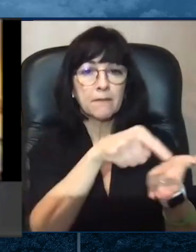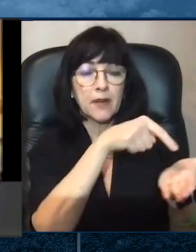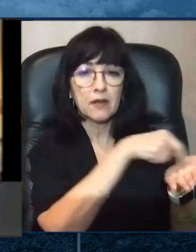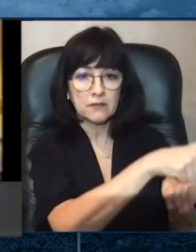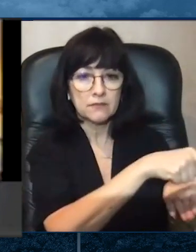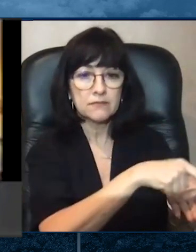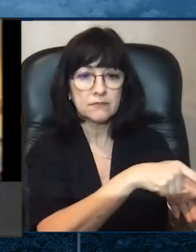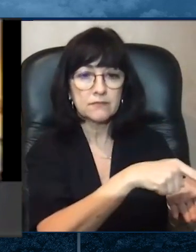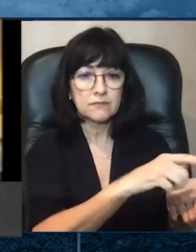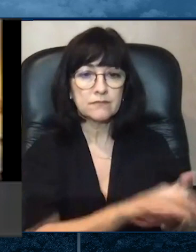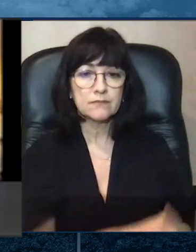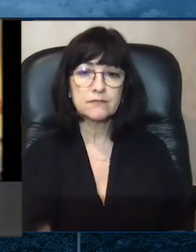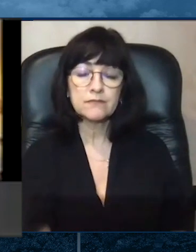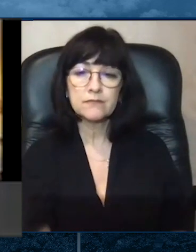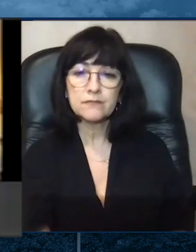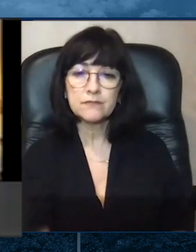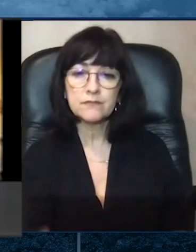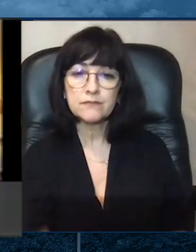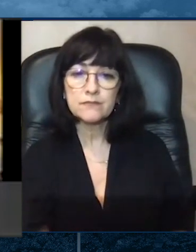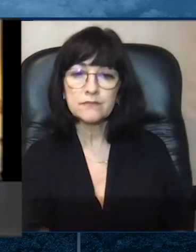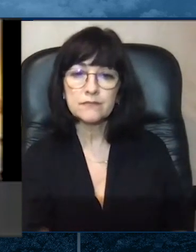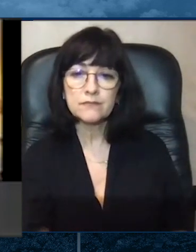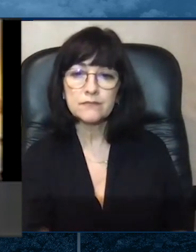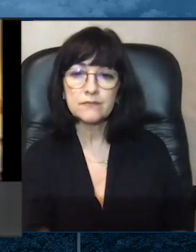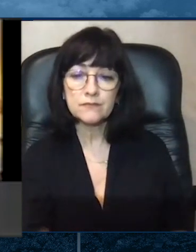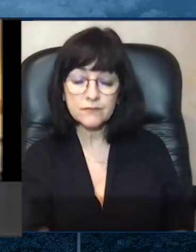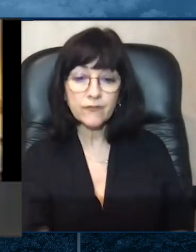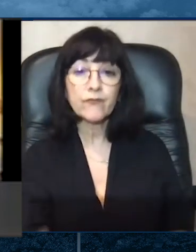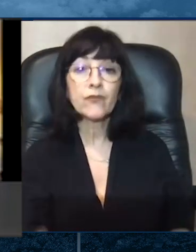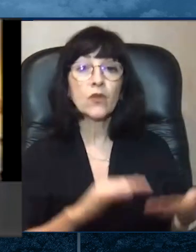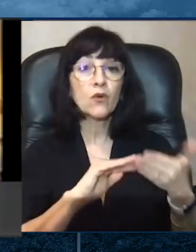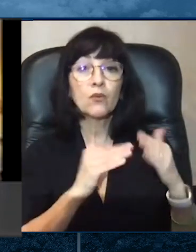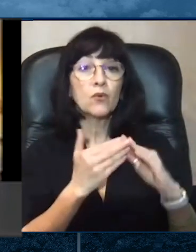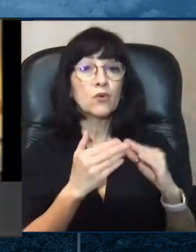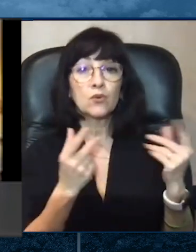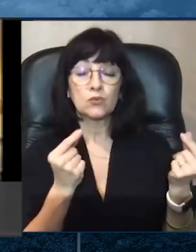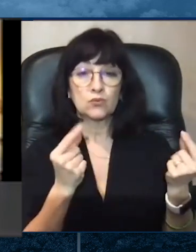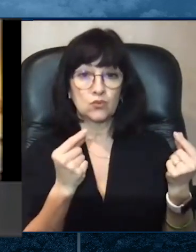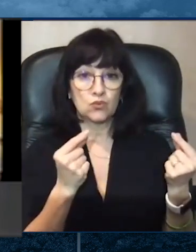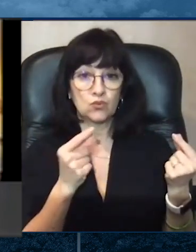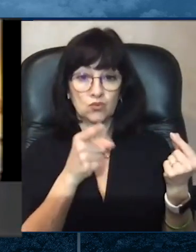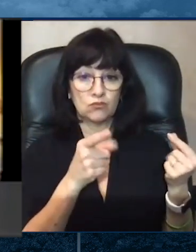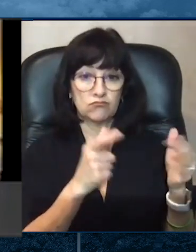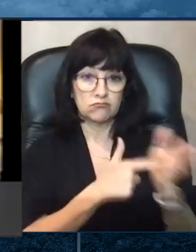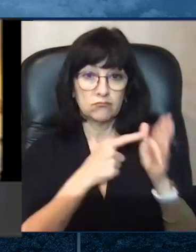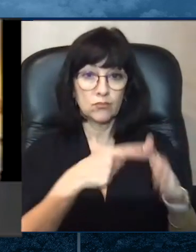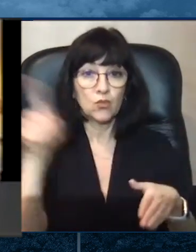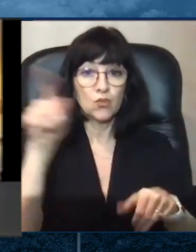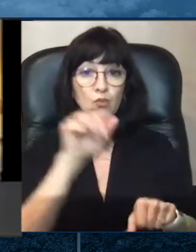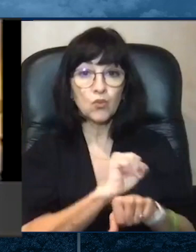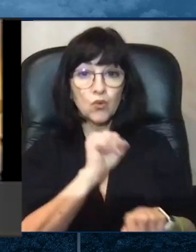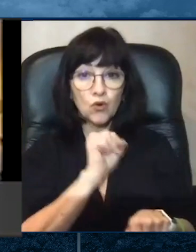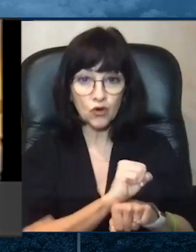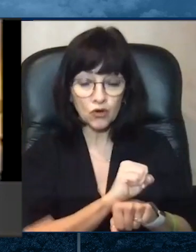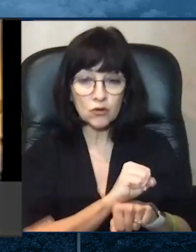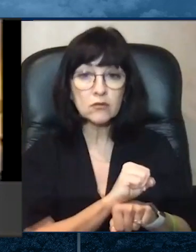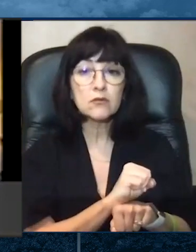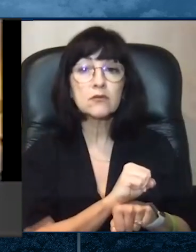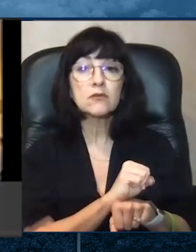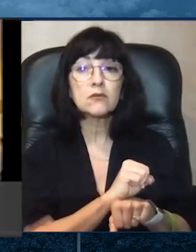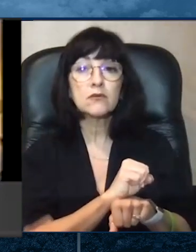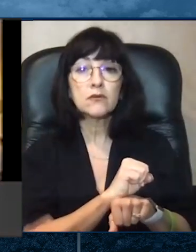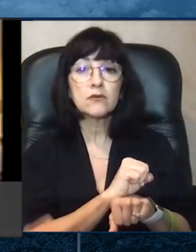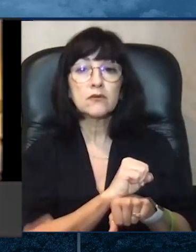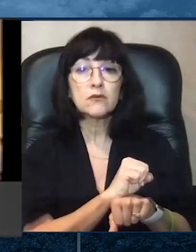if you send them to your home, if your employee, if your patron, if send them to your home, because they are sick,